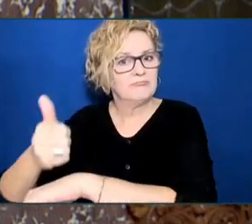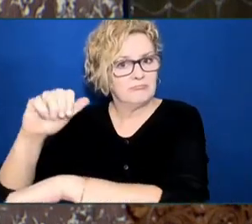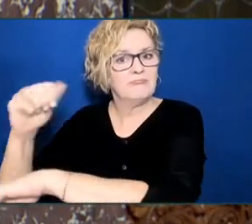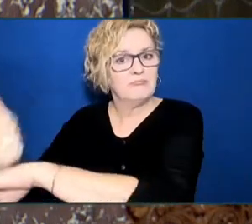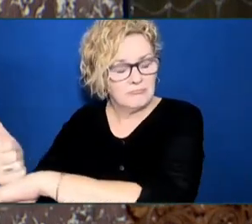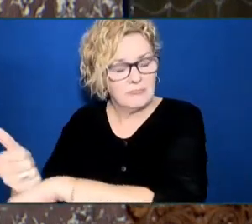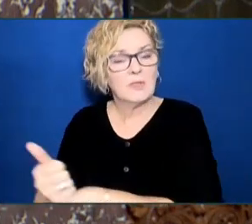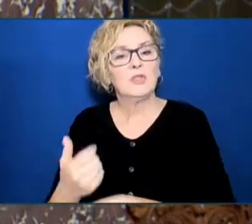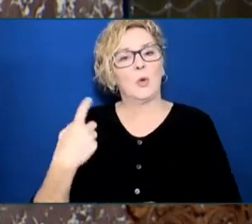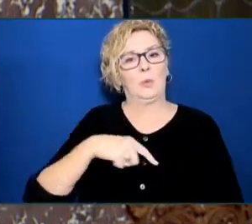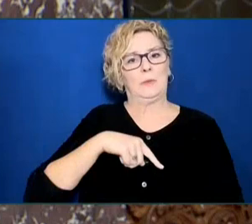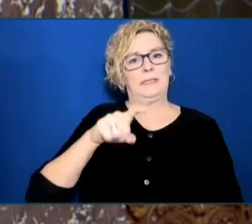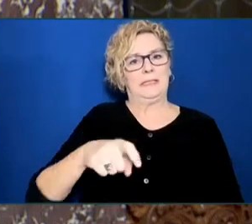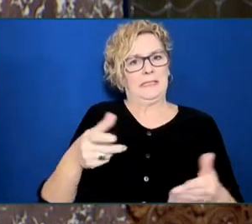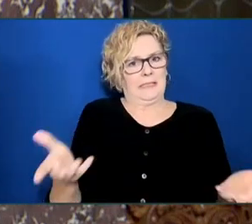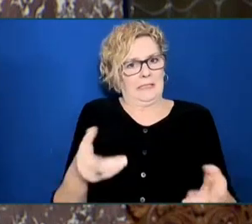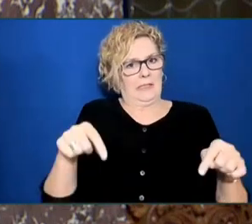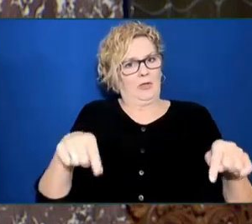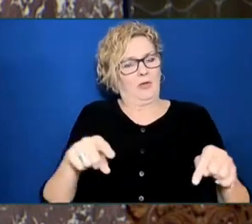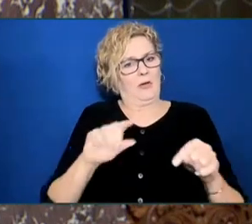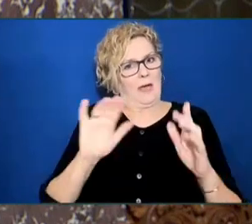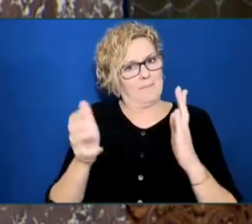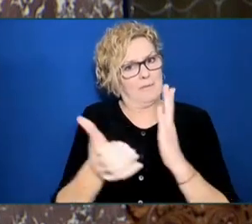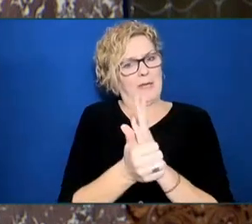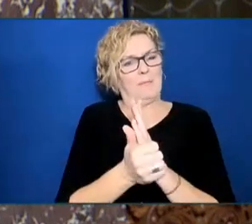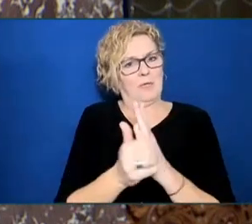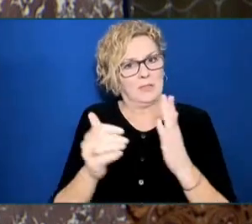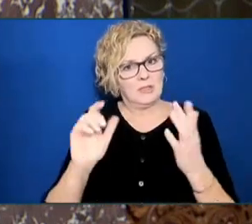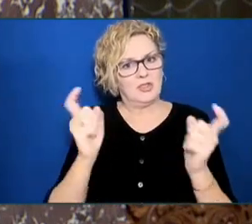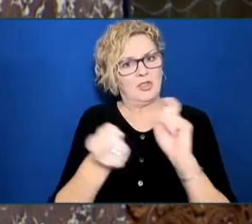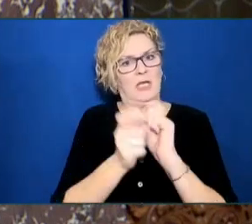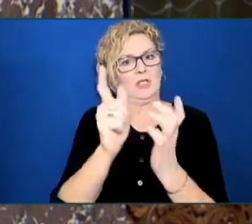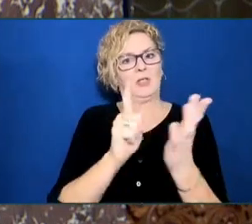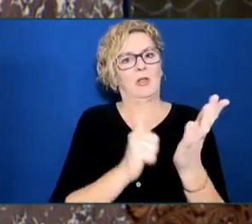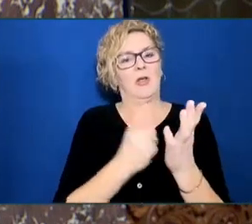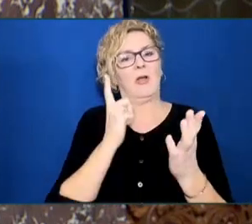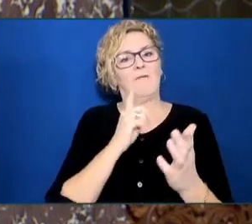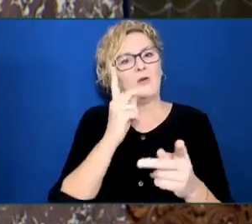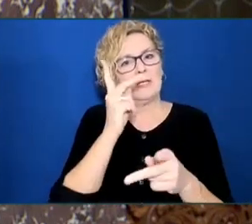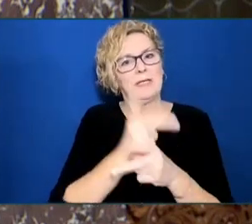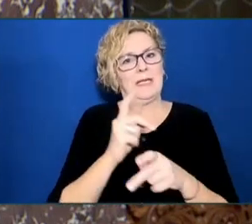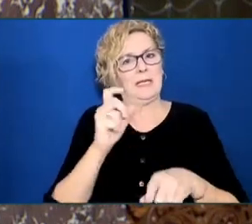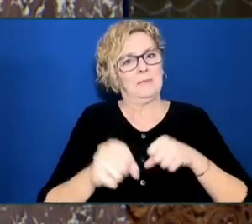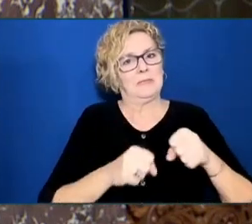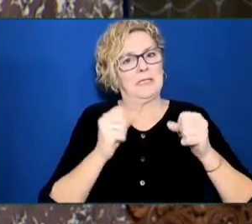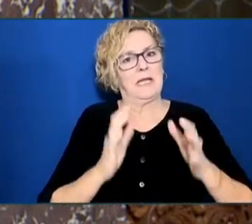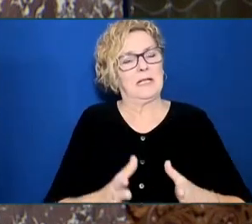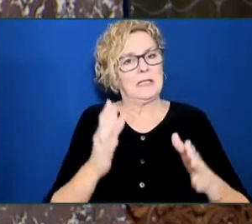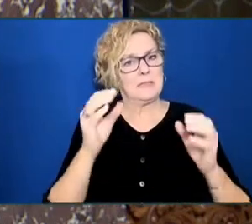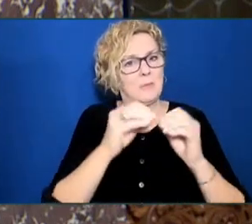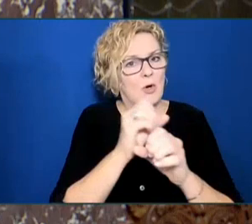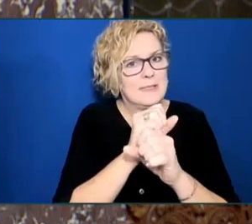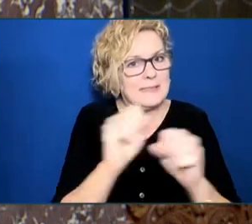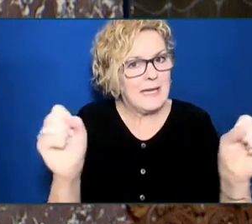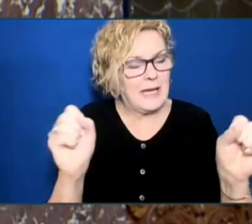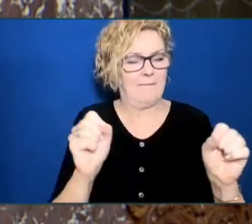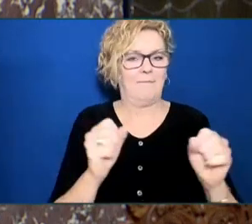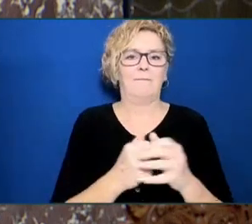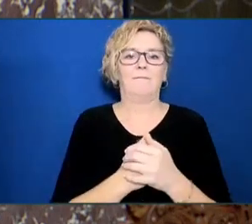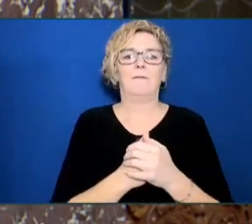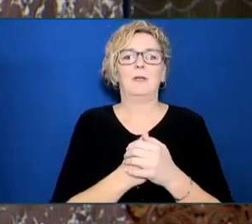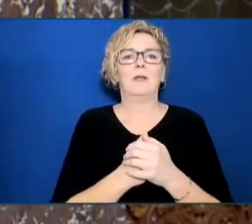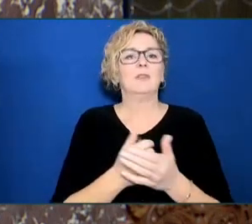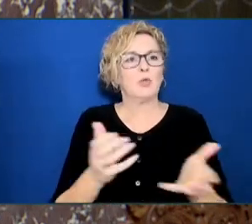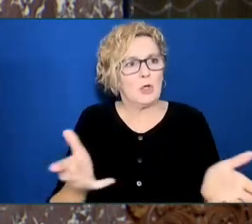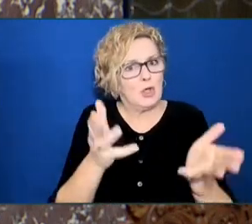would help keep—or an amendment would help keep cyclists safe and support the building of a more active, mobile, and sustainable community.